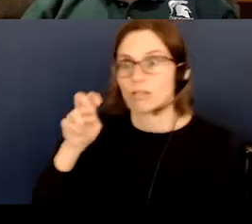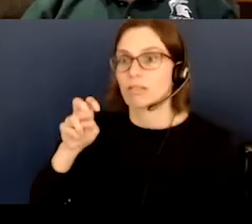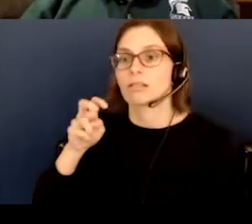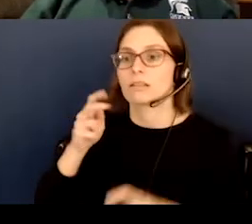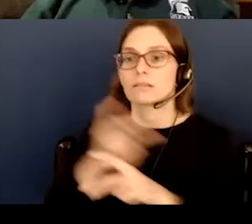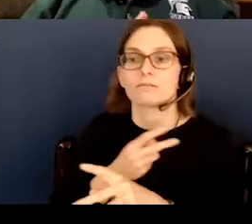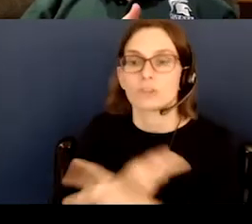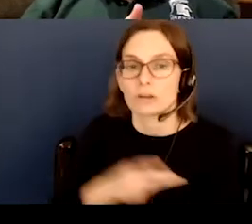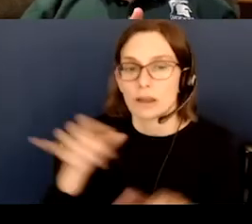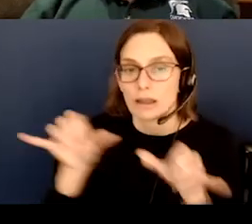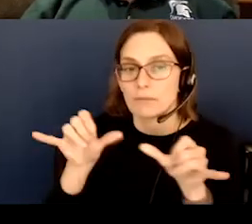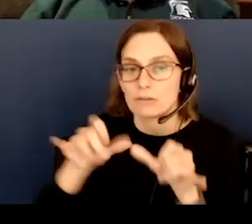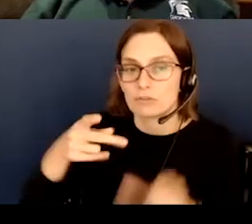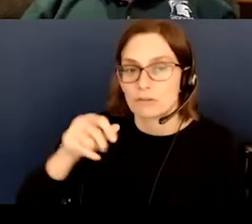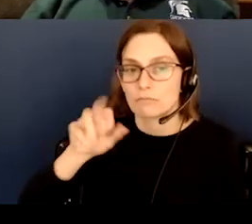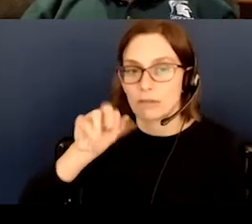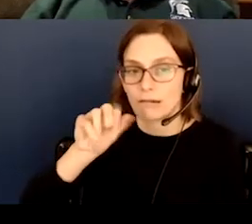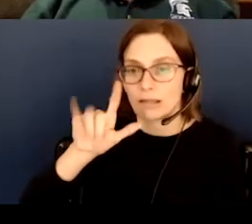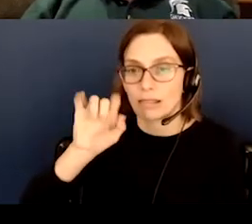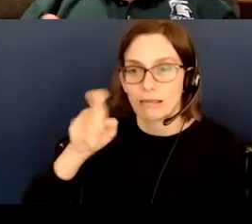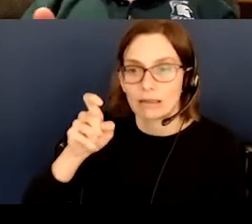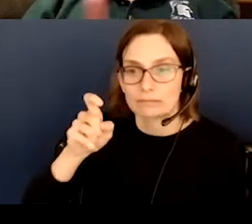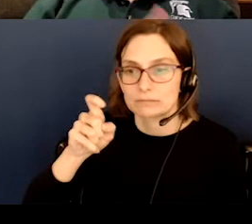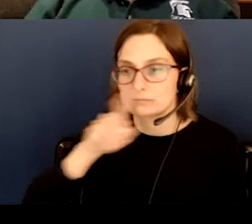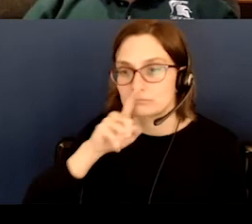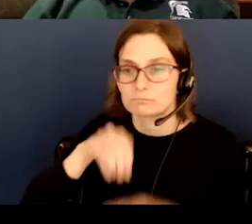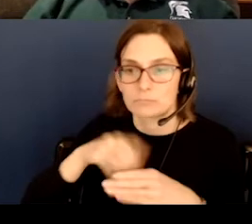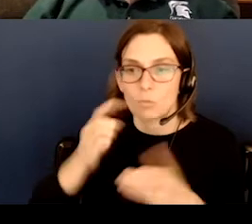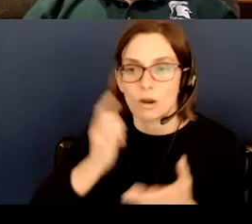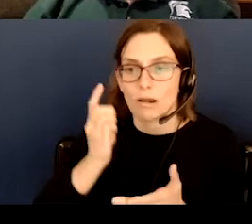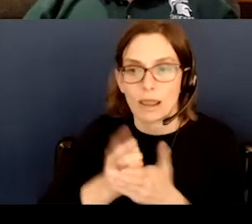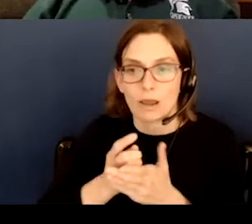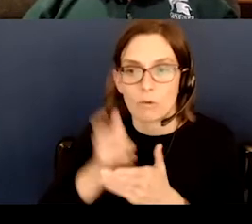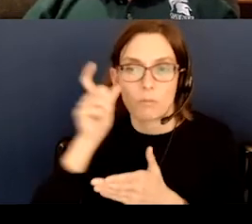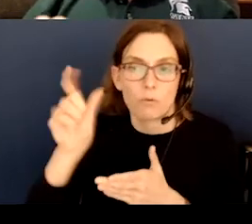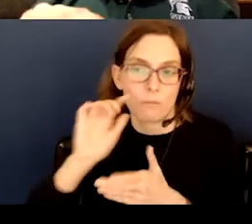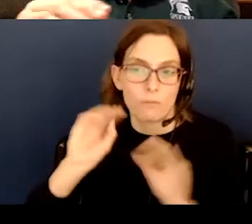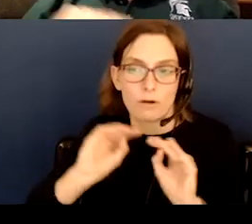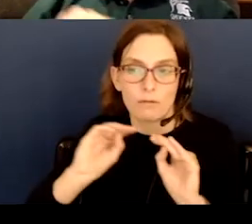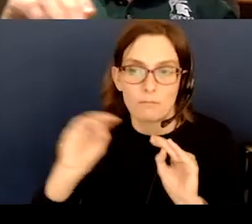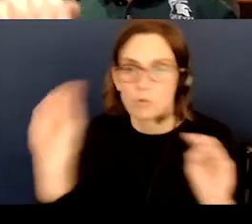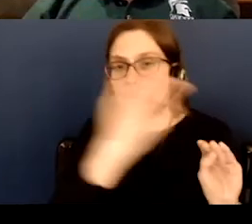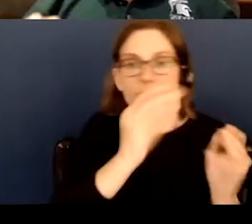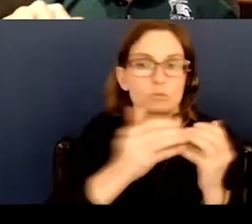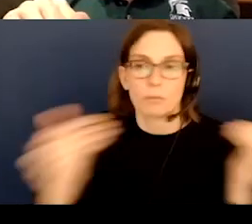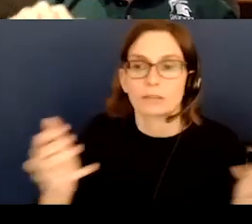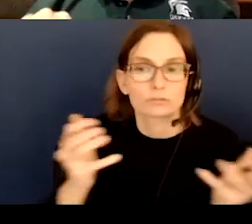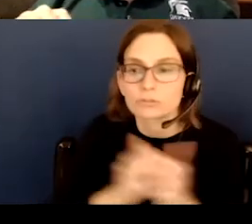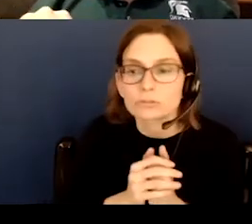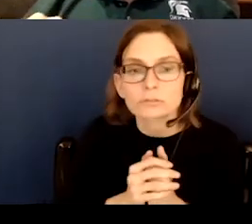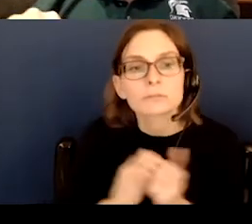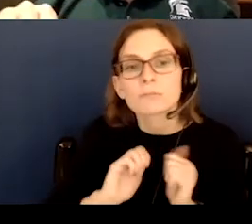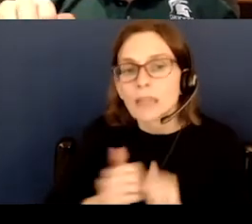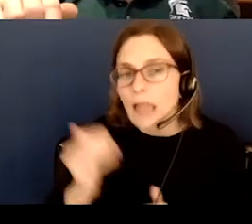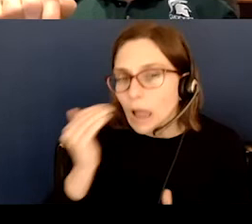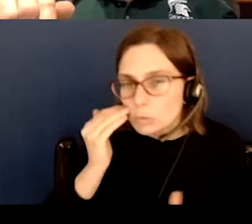parallax. Just in the, over the case of an hour, the moon would move hopelessly far. So how do you know the exact